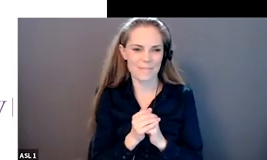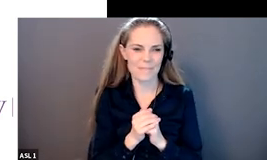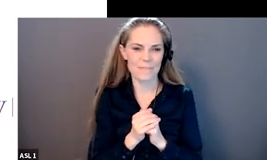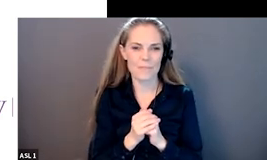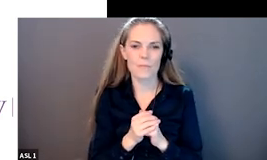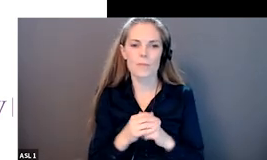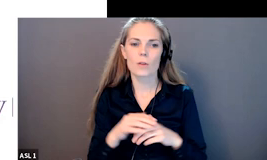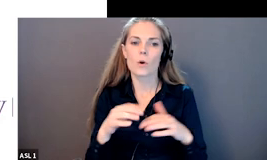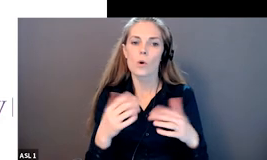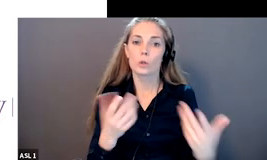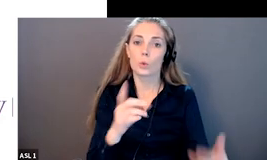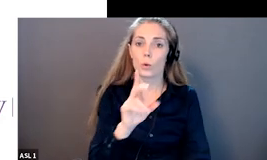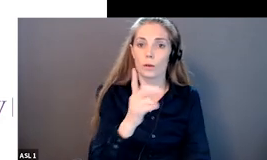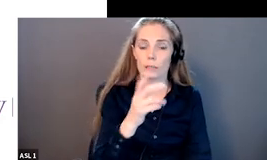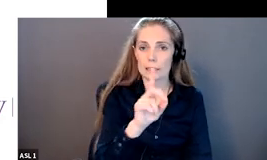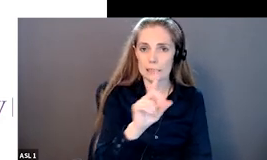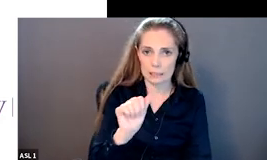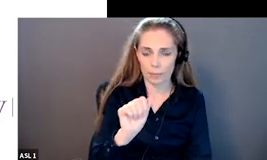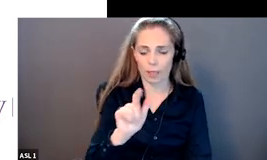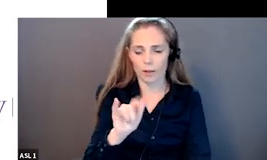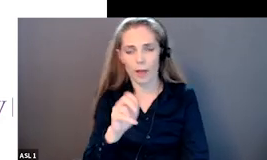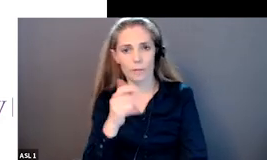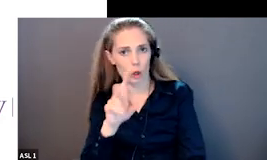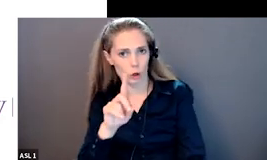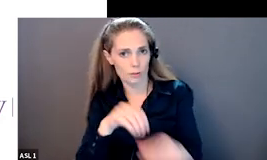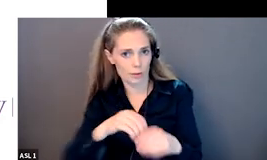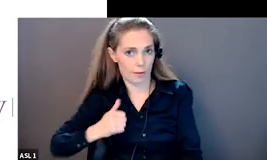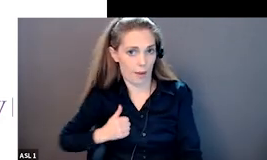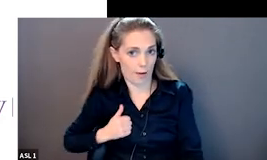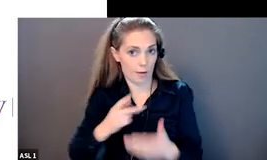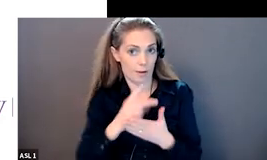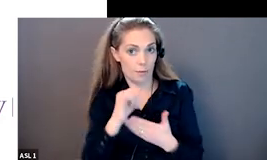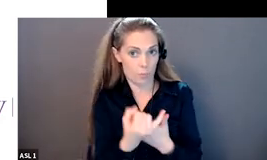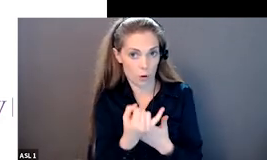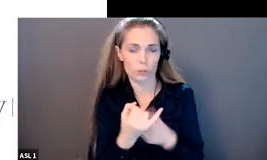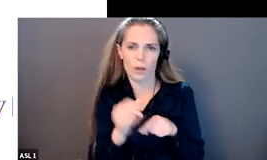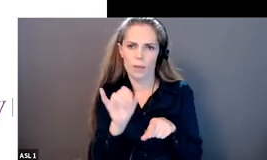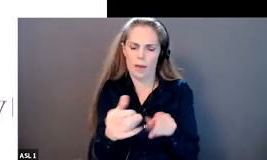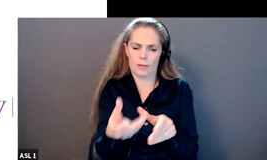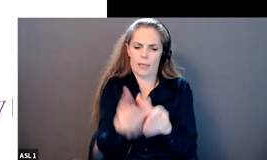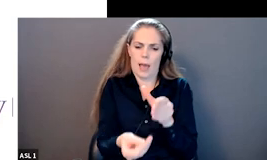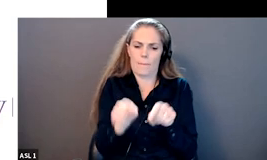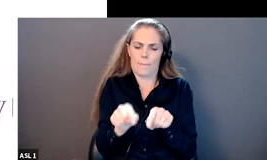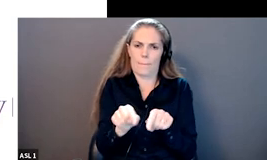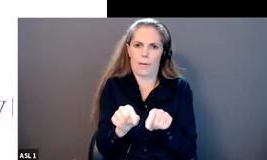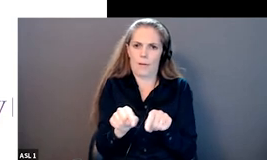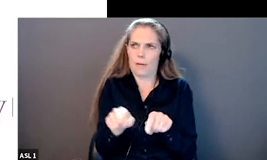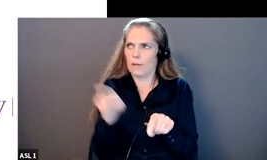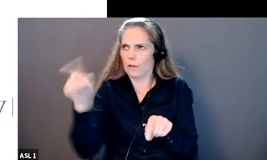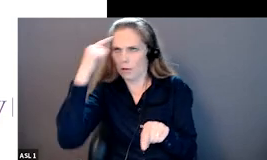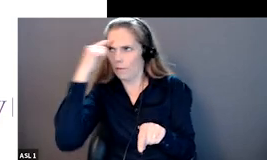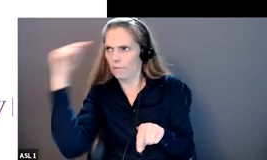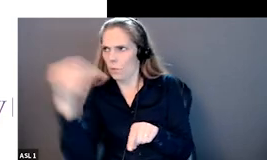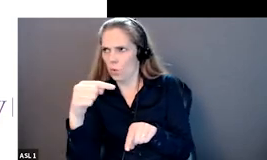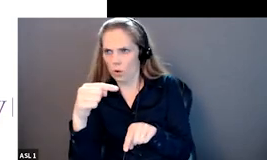disability and livelihoods in canada project responds to this gap in knowledge by working with people with lived experiences it is a